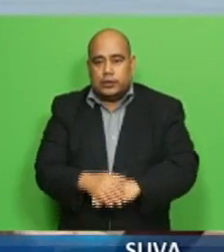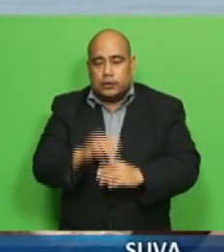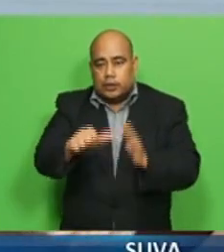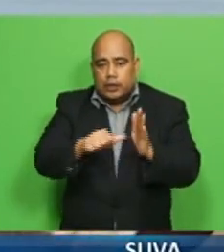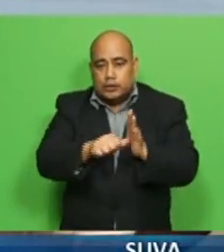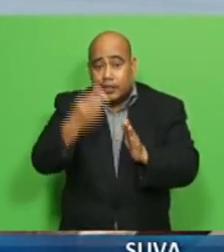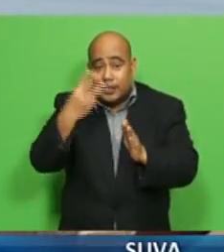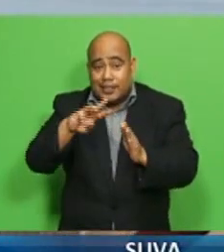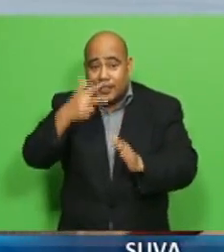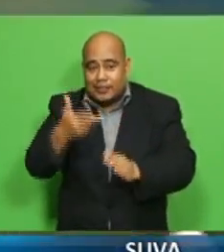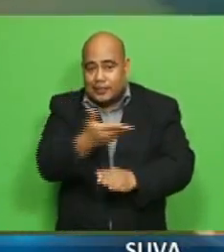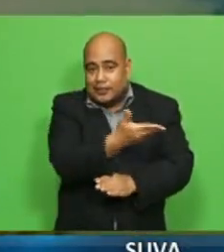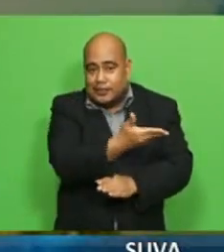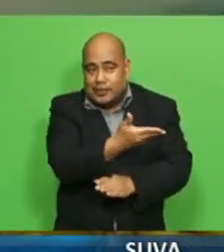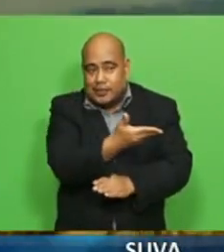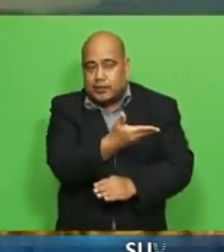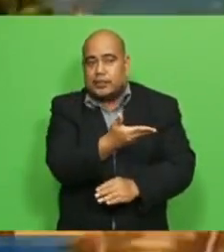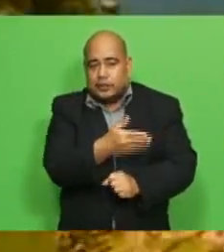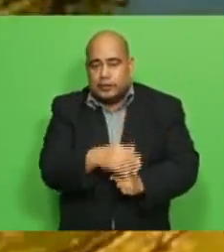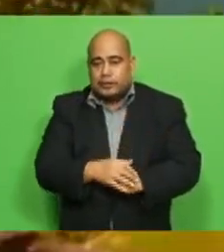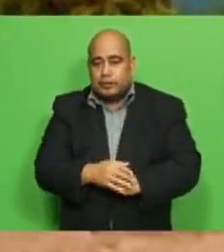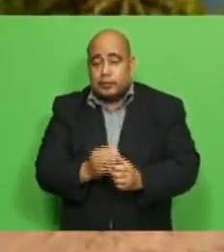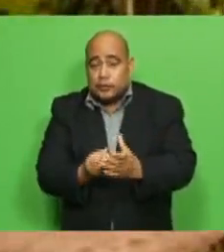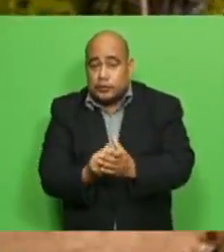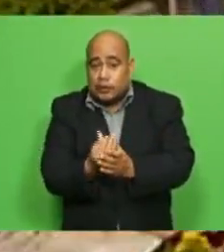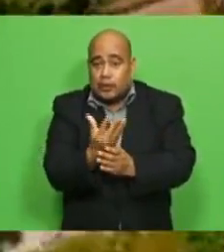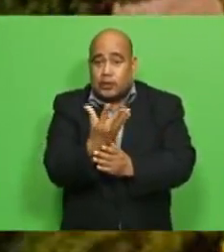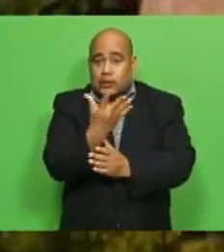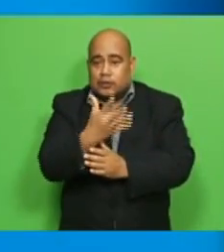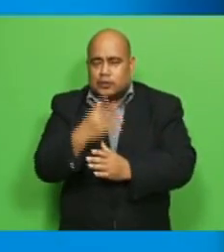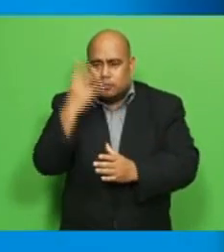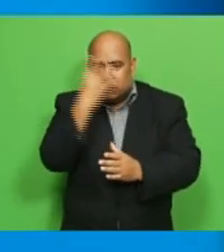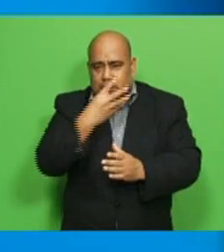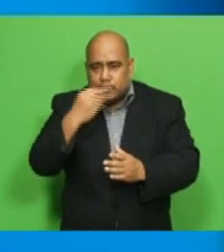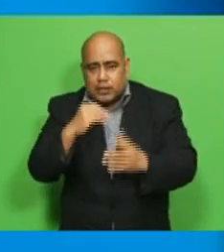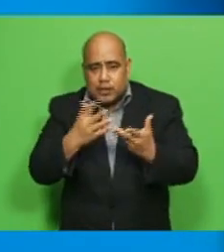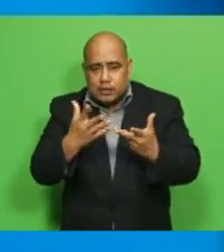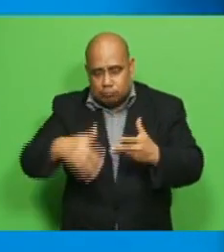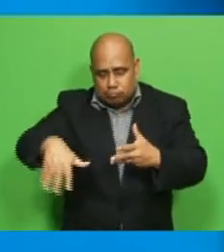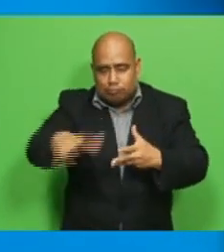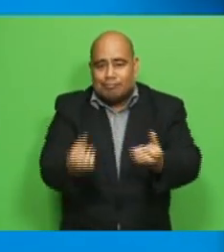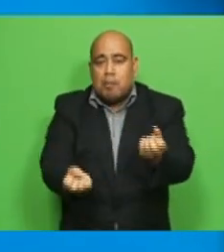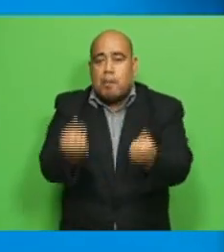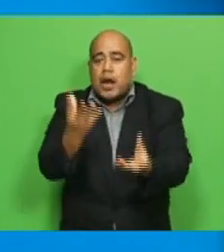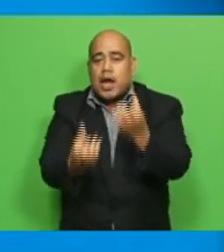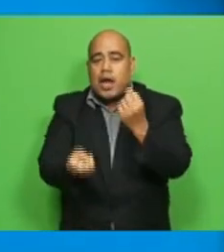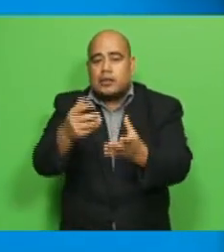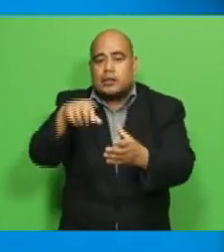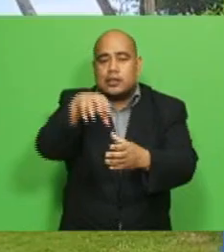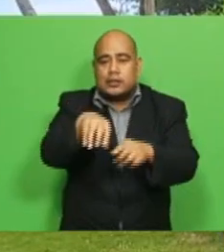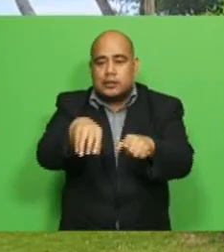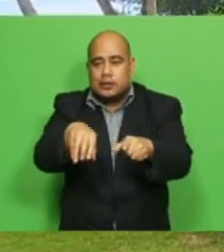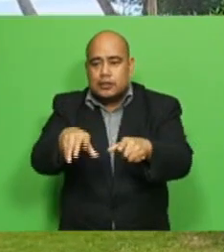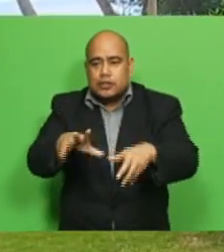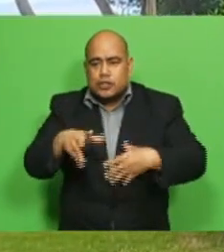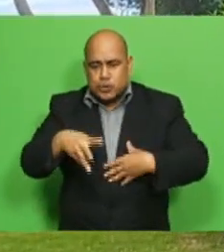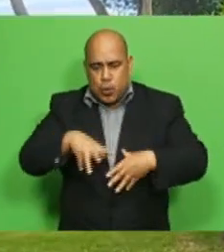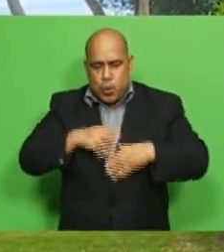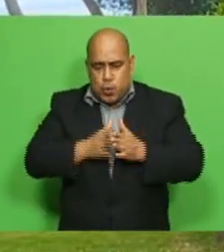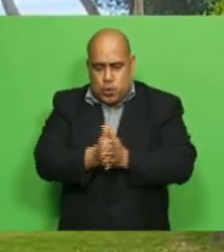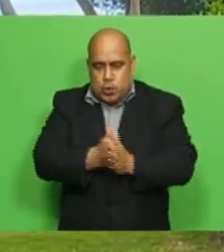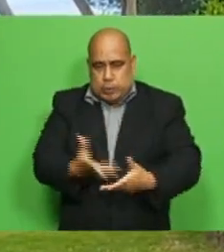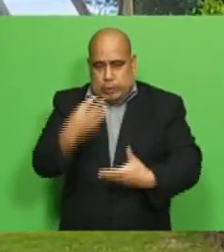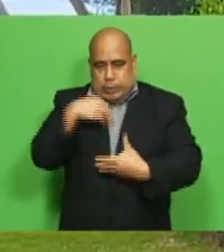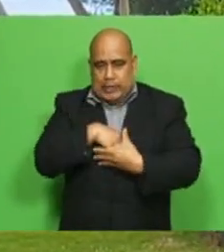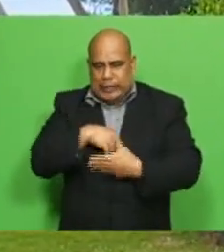Lamon who grew up on the beautiful island of Bengal was inspired by the dive instructors and the suit when I